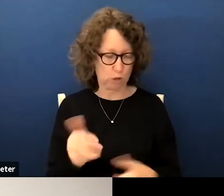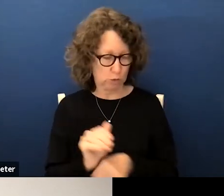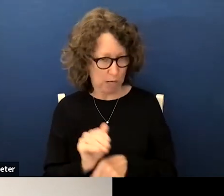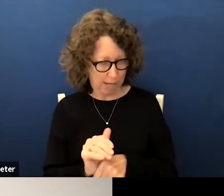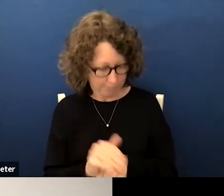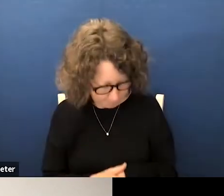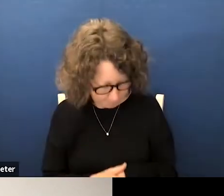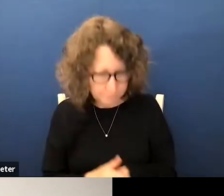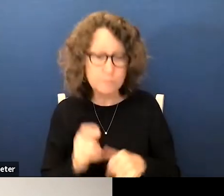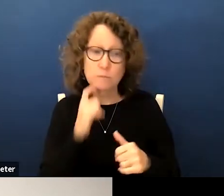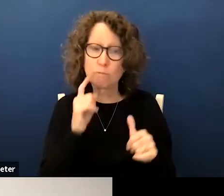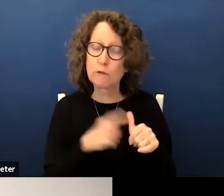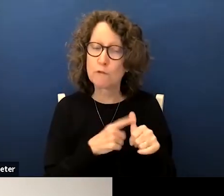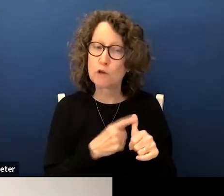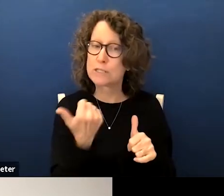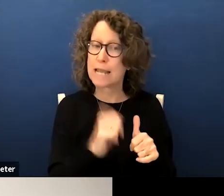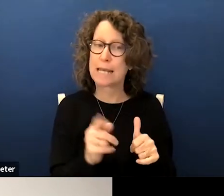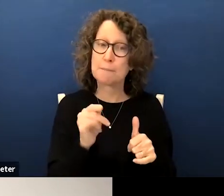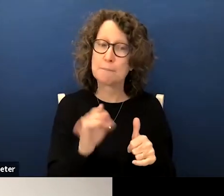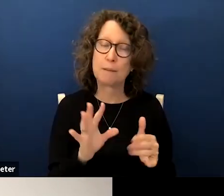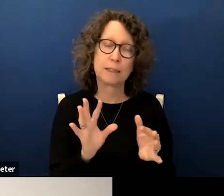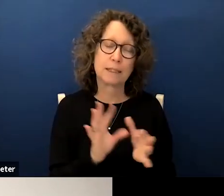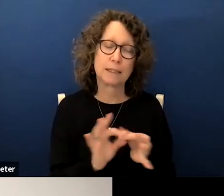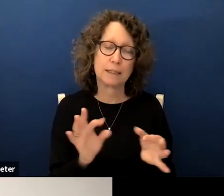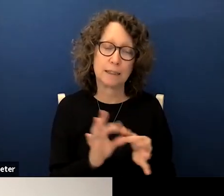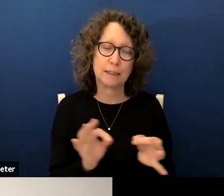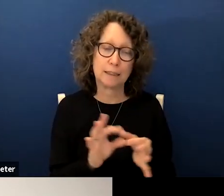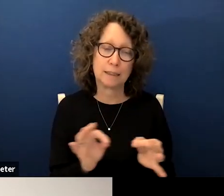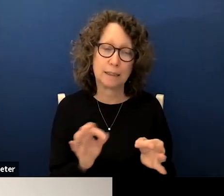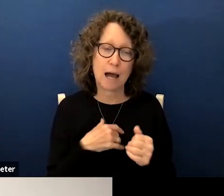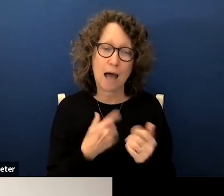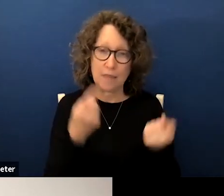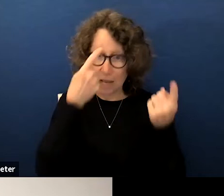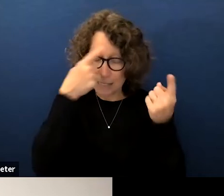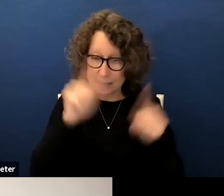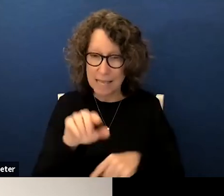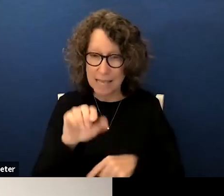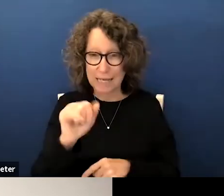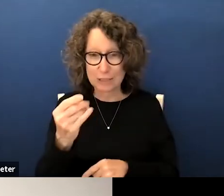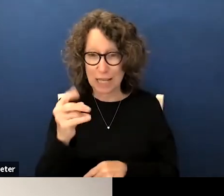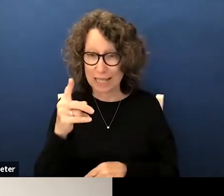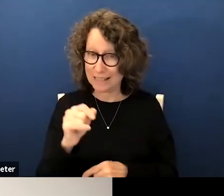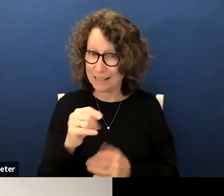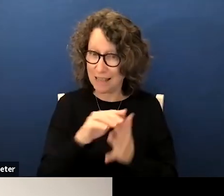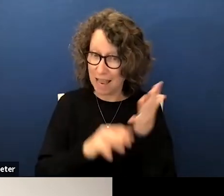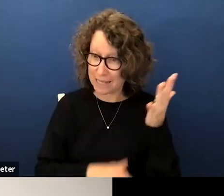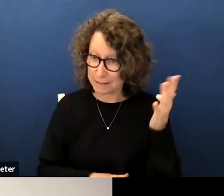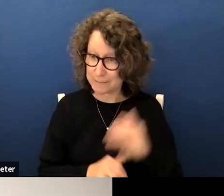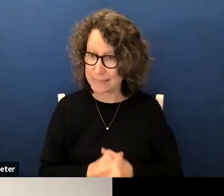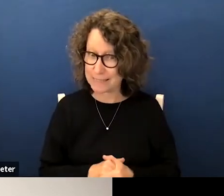so first are there any public comments on the consent agenda items mr jio